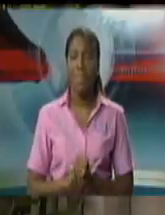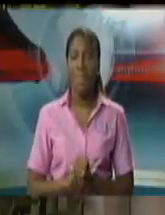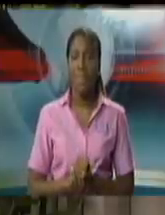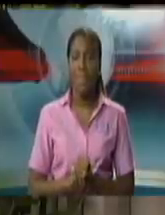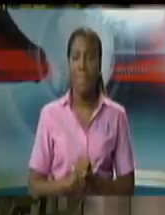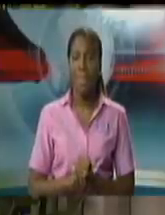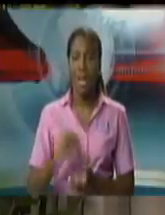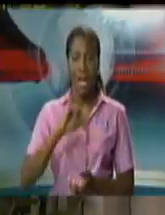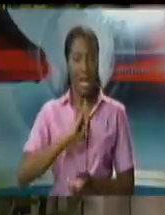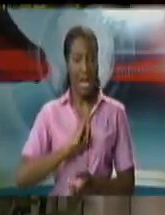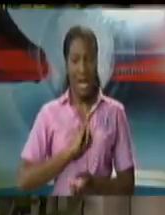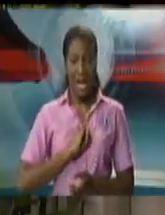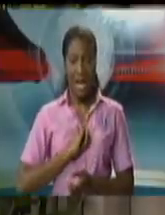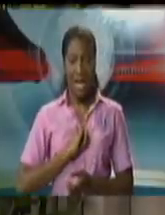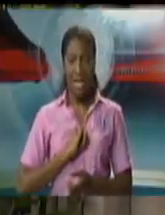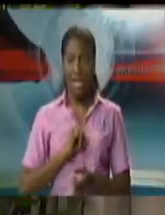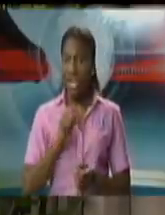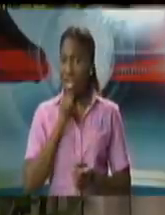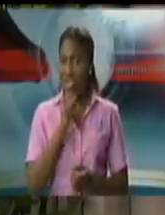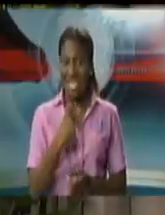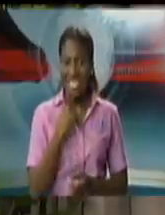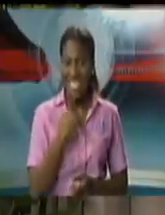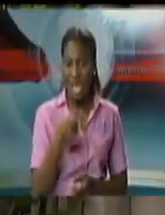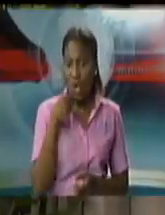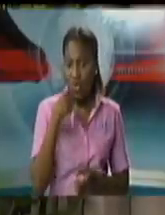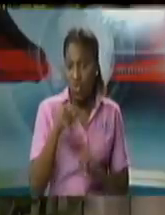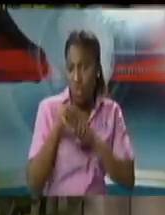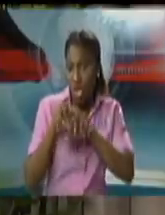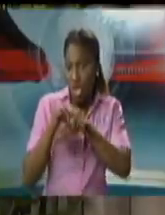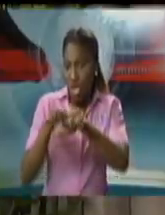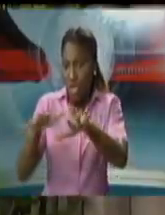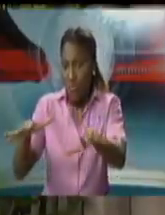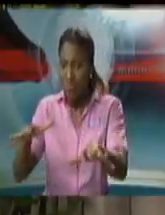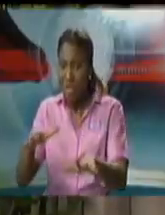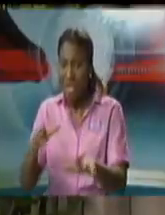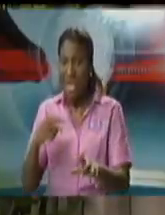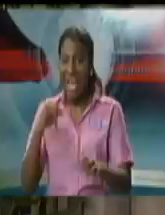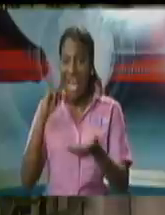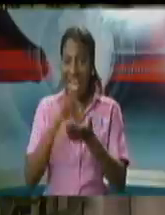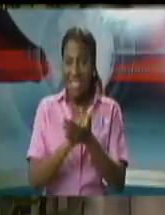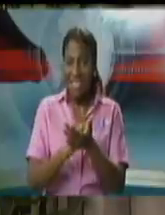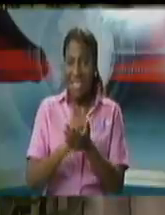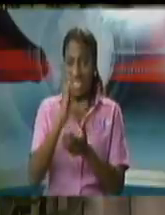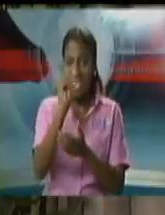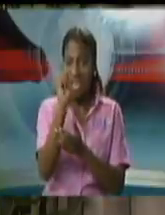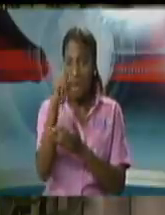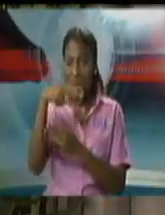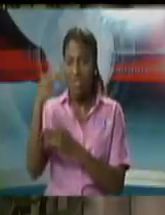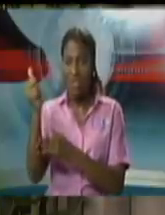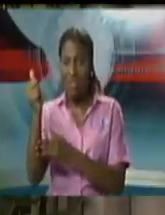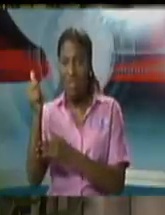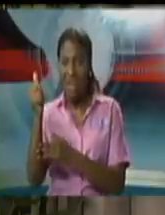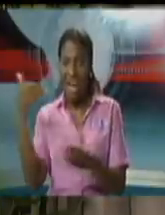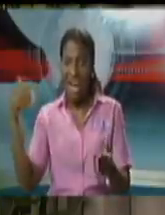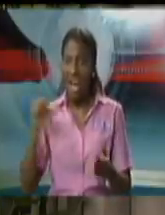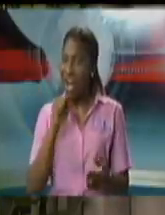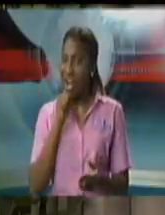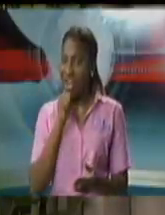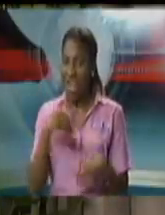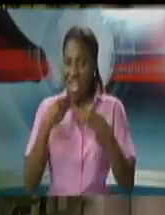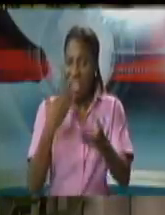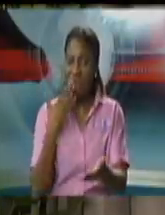the the subversion to you akash that that was not it i was saying that the persons who went to court that is the the unc attorneys that were at court